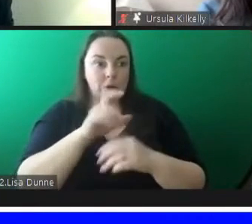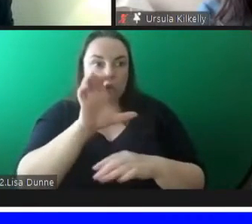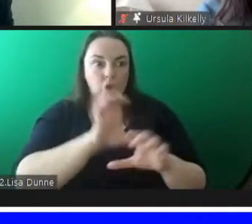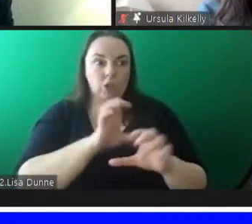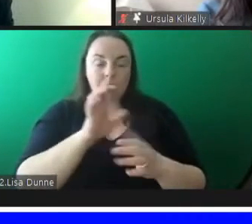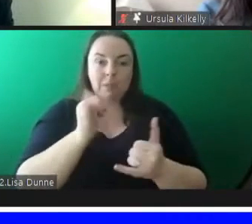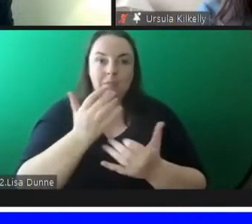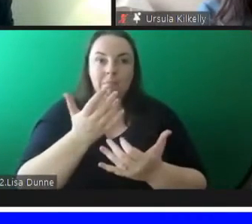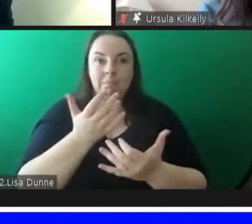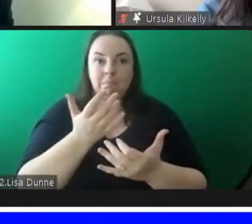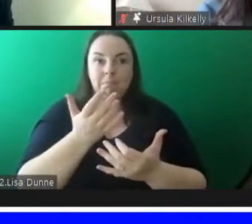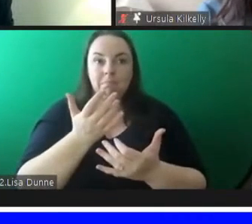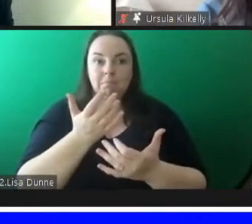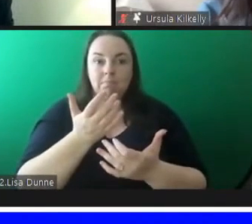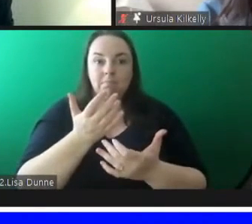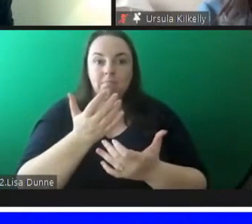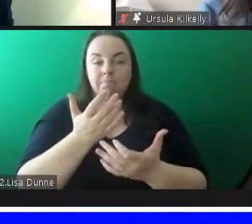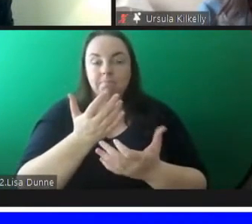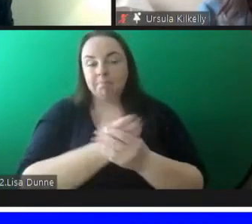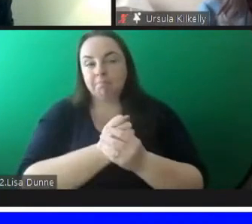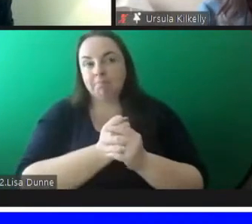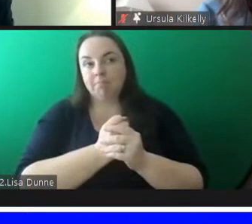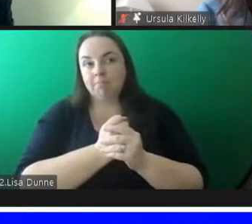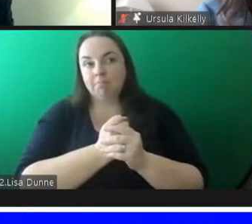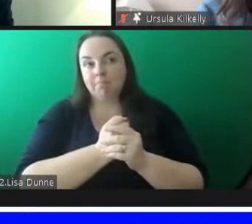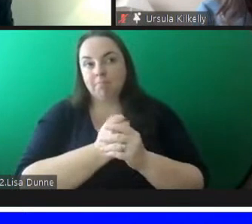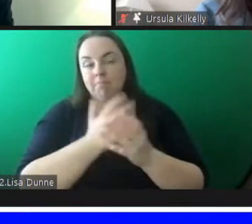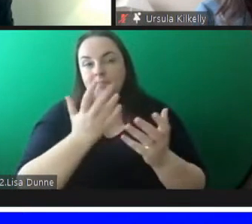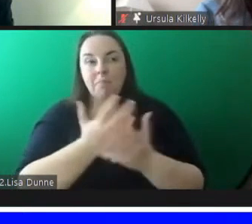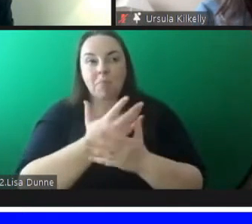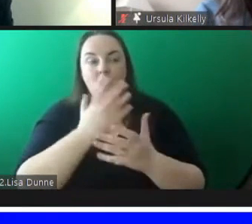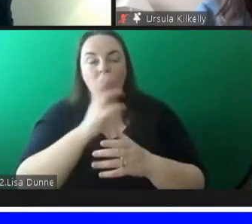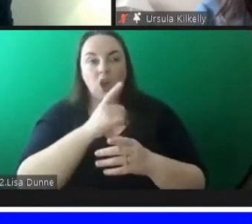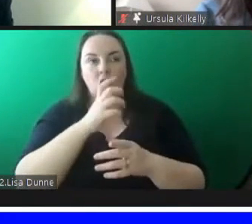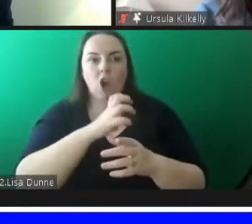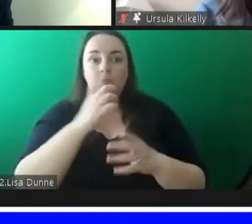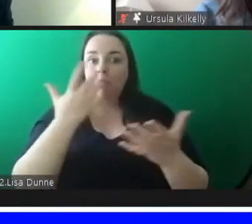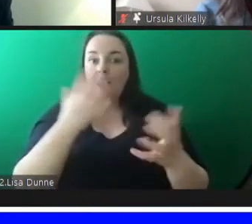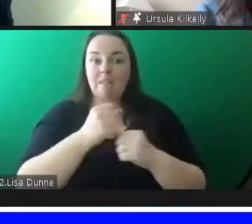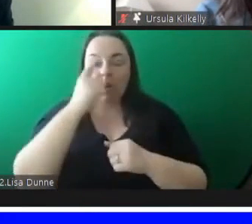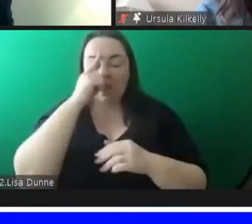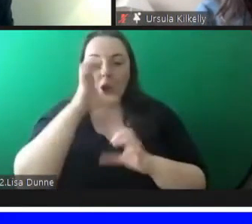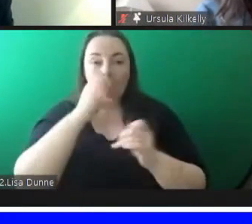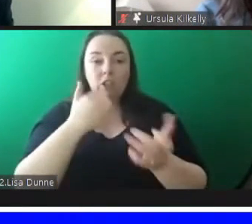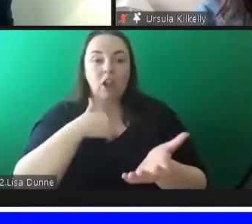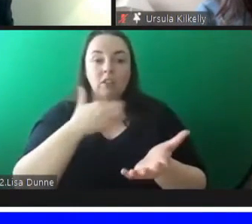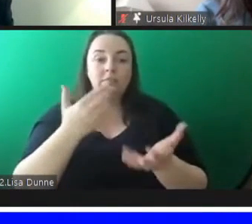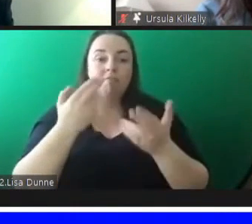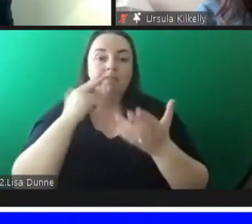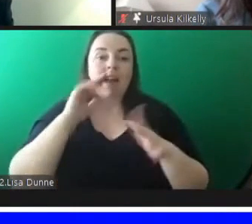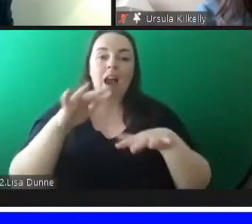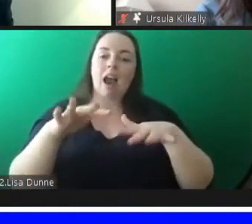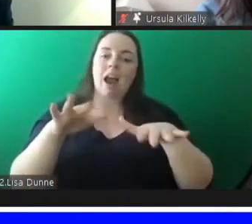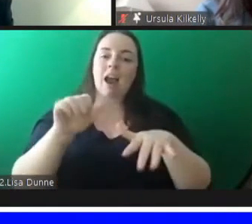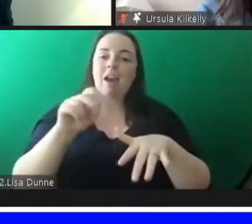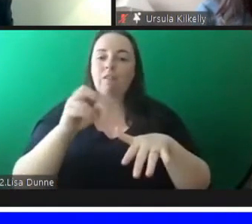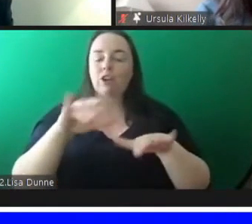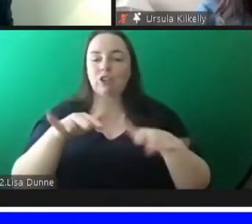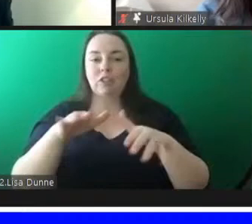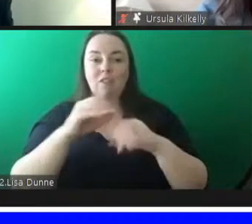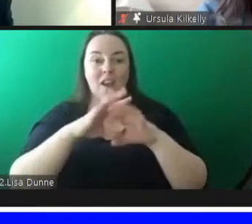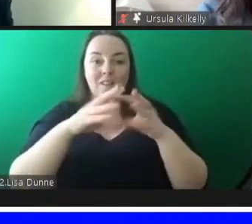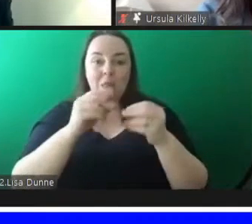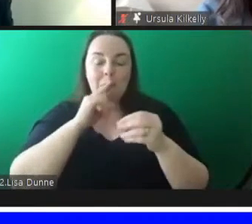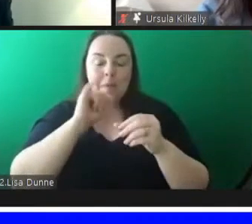uh you know a very um middle class middle of the road everything but their needs could be such that they need a particular